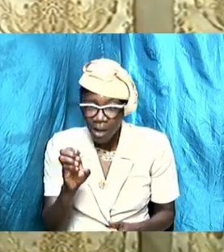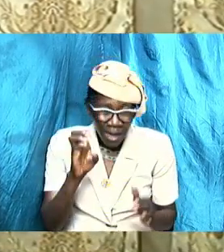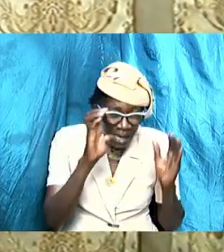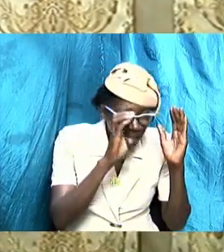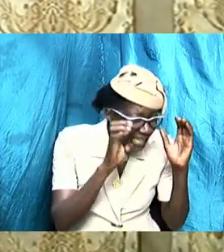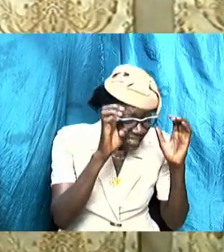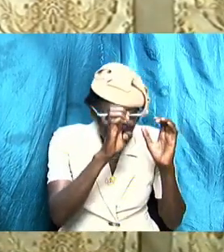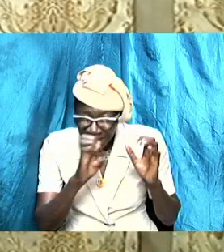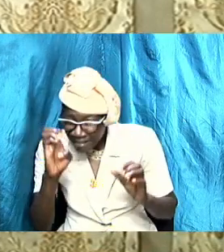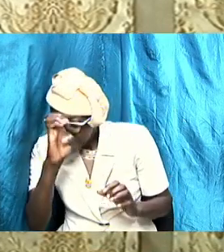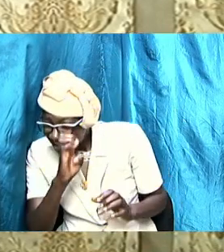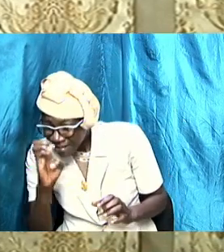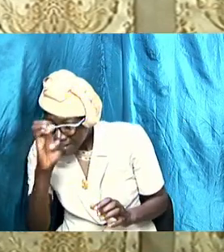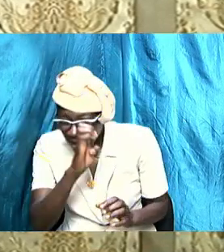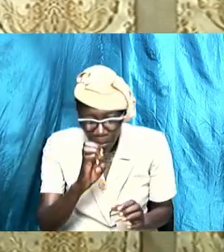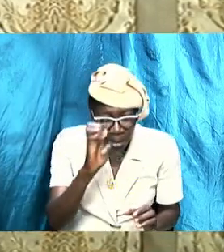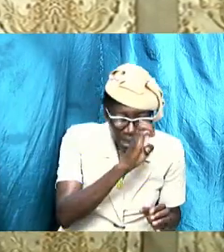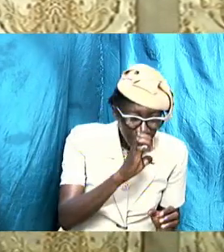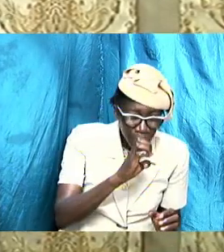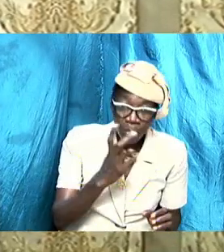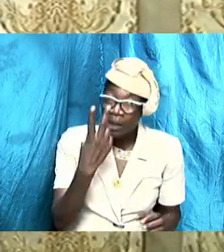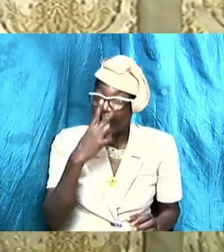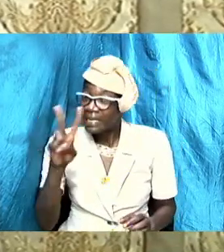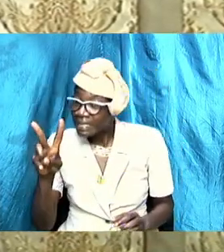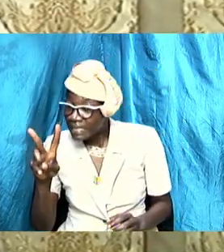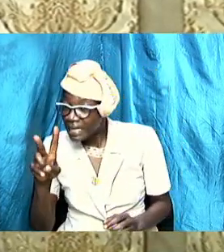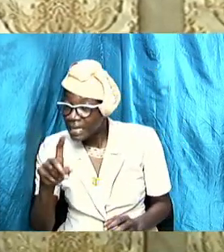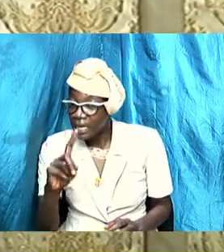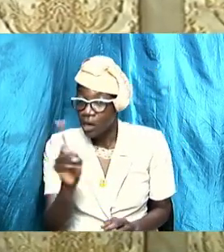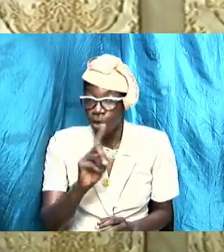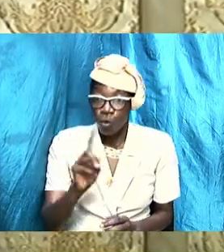where we as a husband